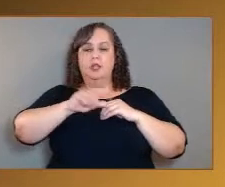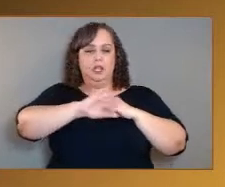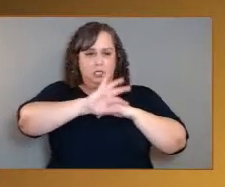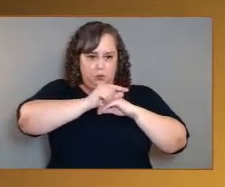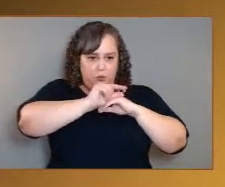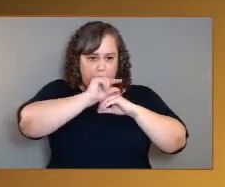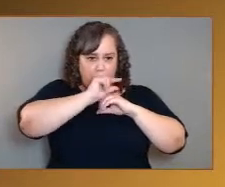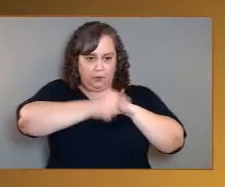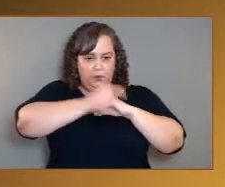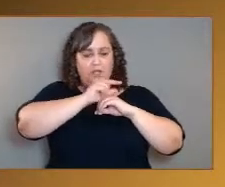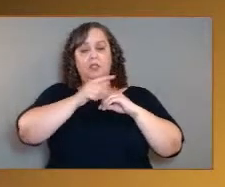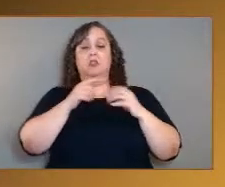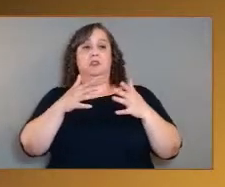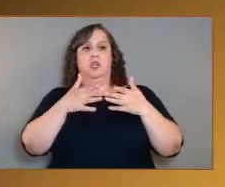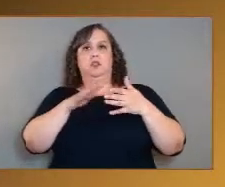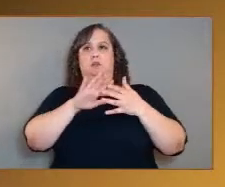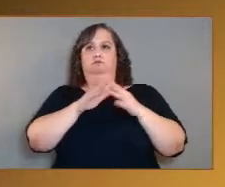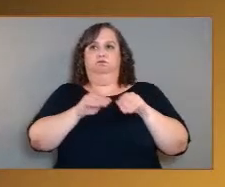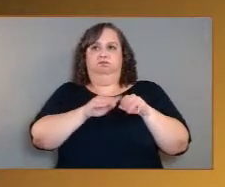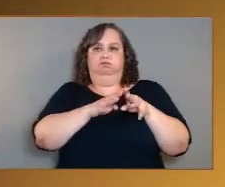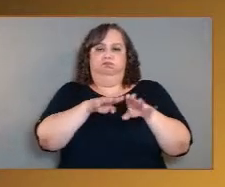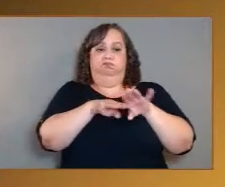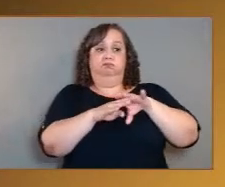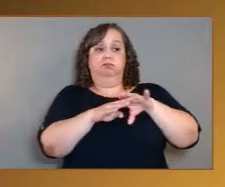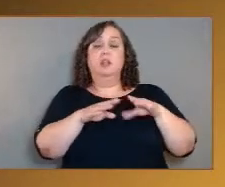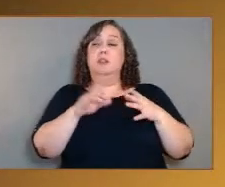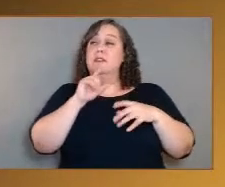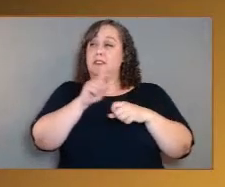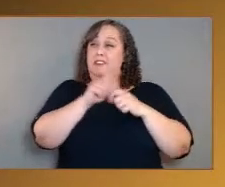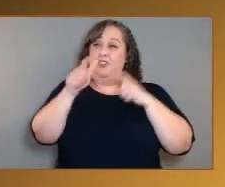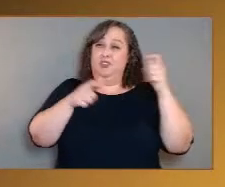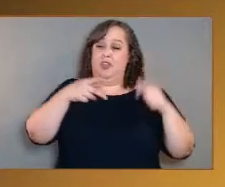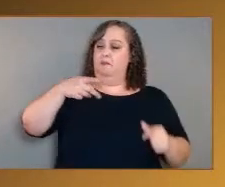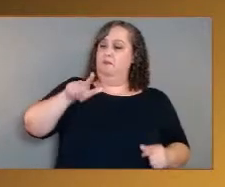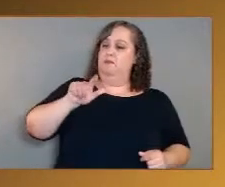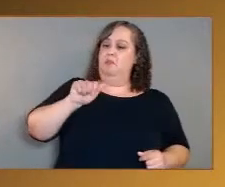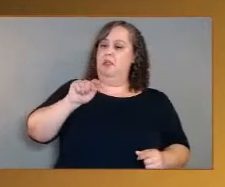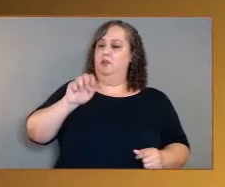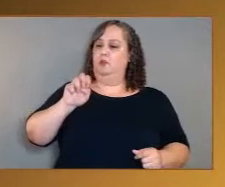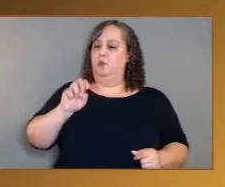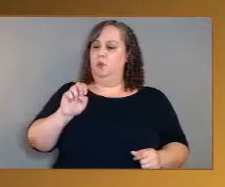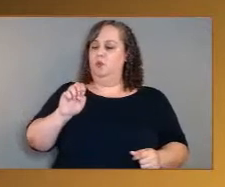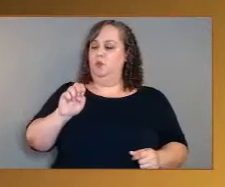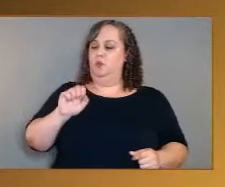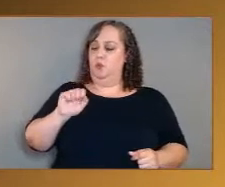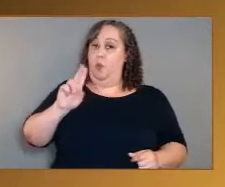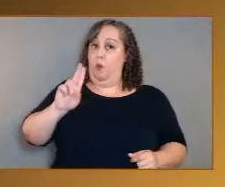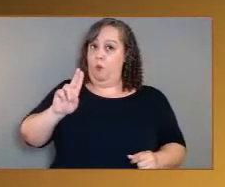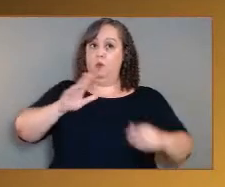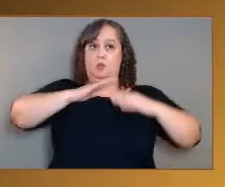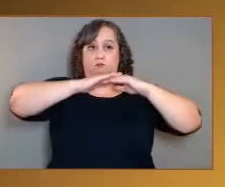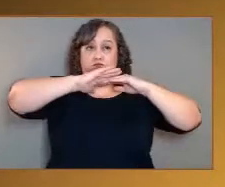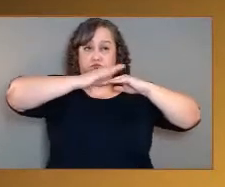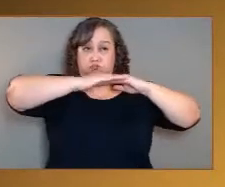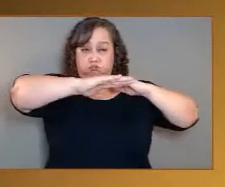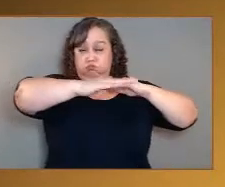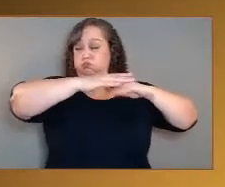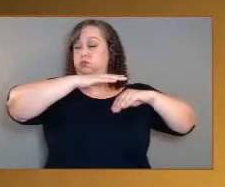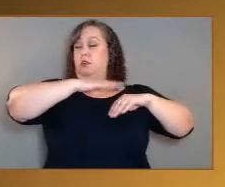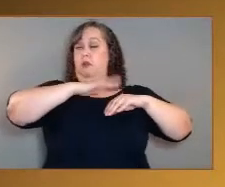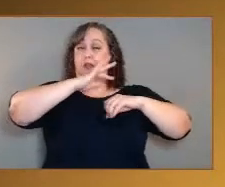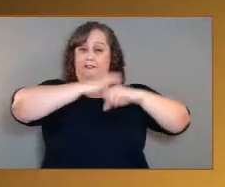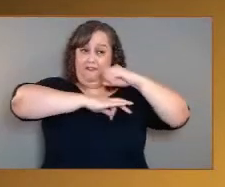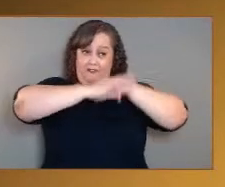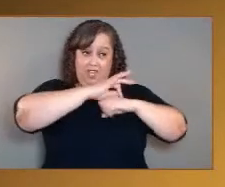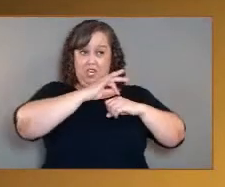plateaus on Venus are in fact just like Earth's continents and are thus telling us about the history of past water